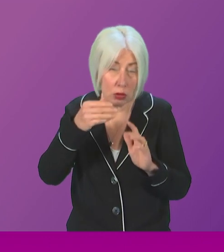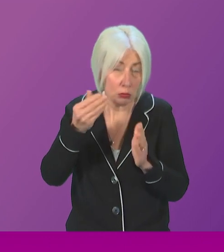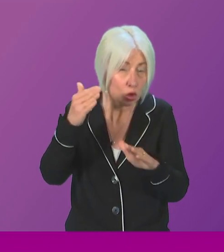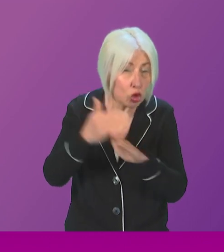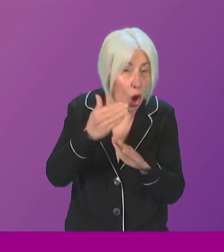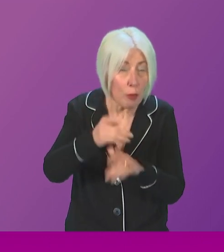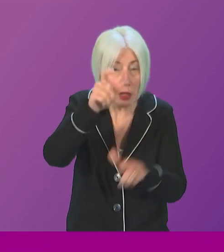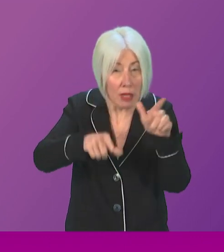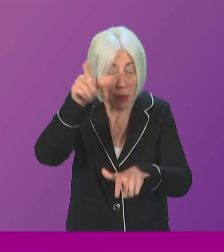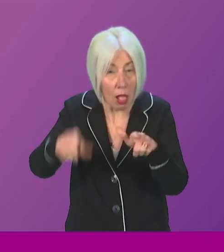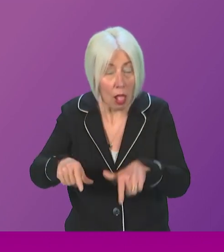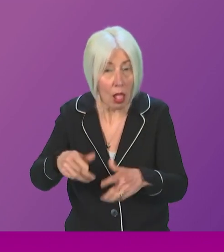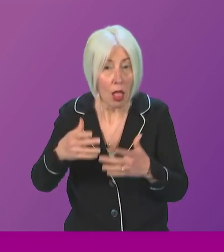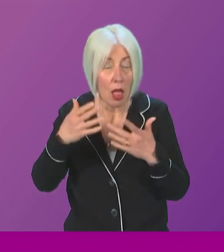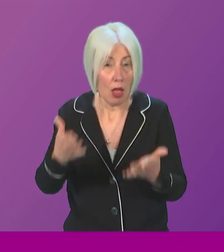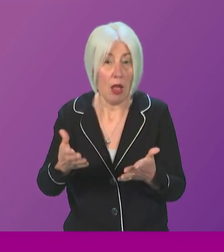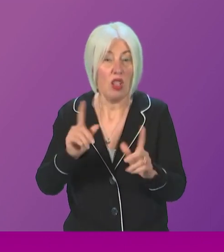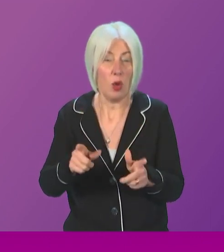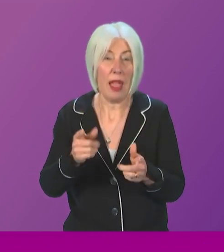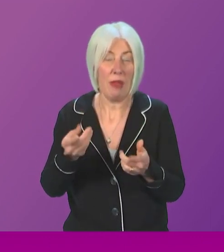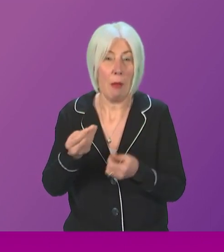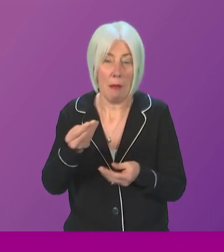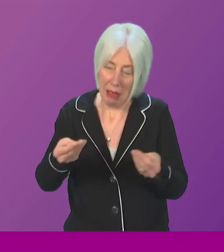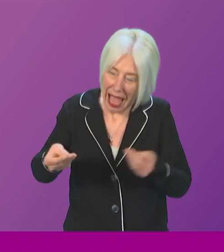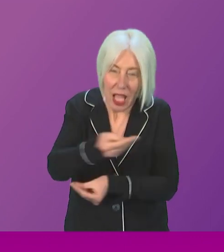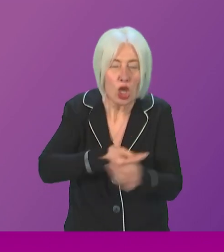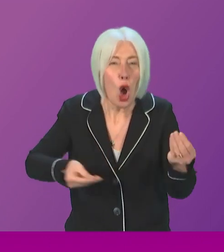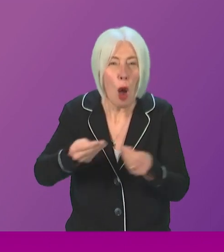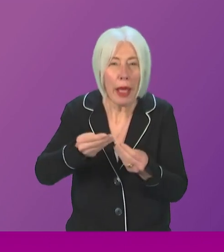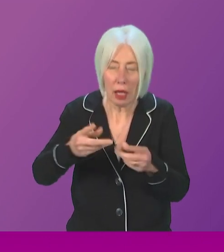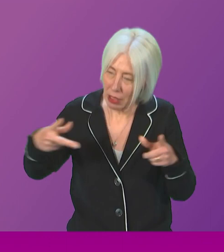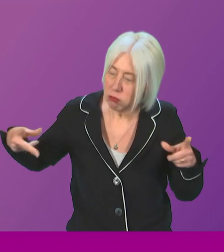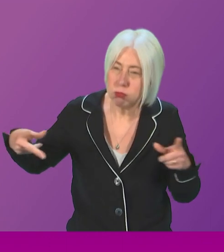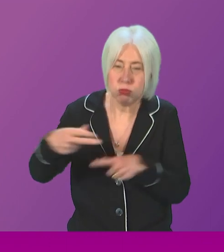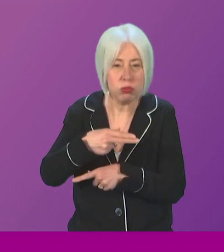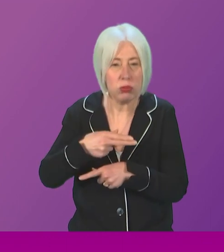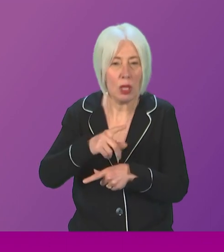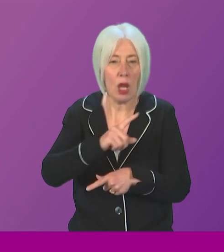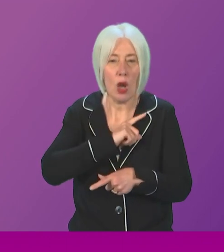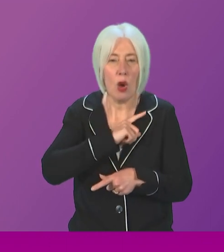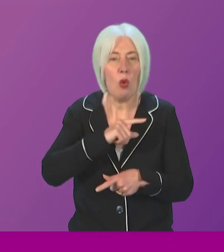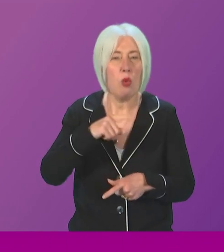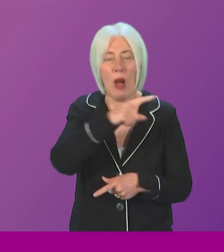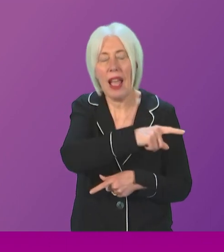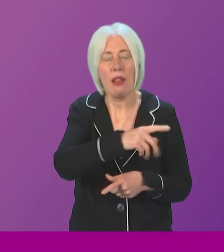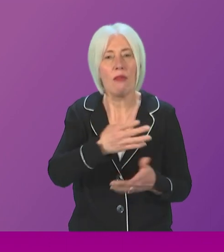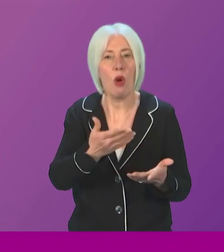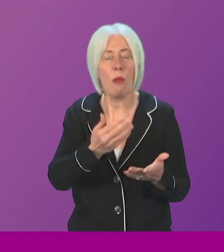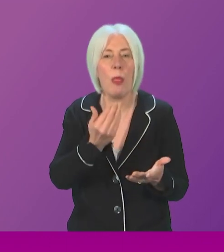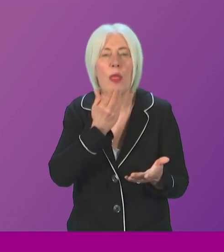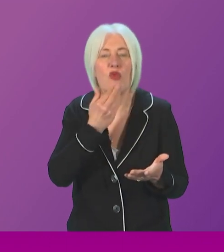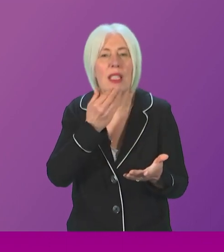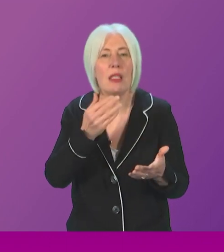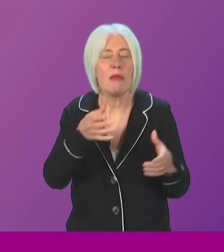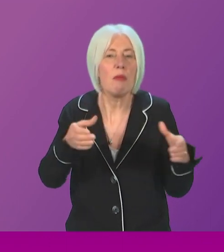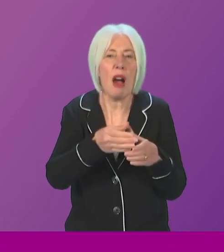in a form of economic masochism advocated by the wine bar revolutionaries in the Green